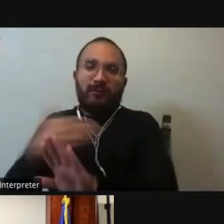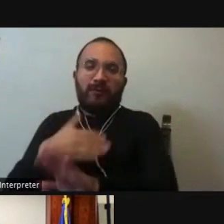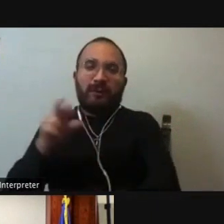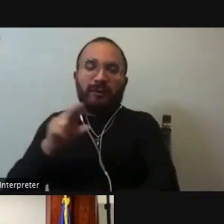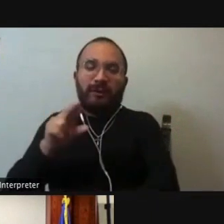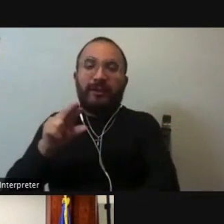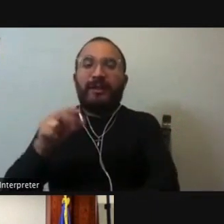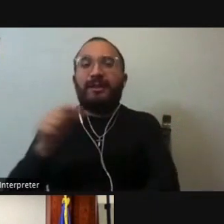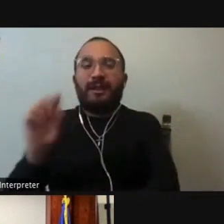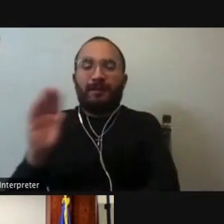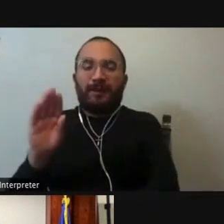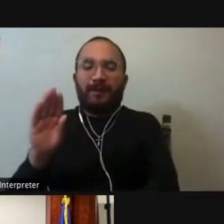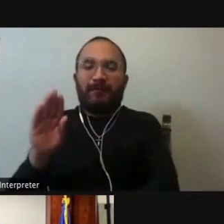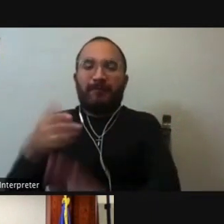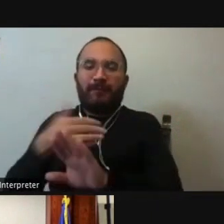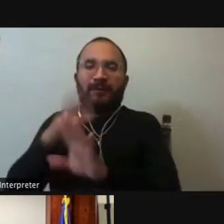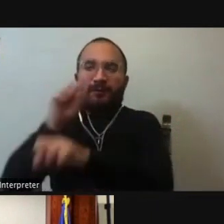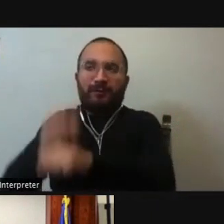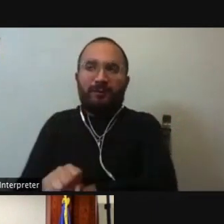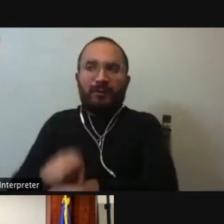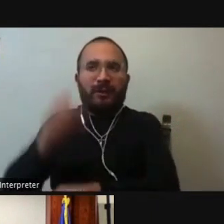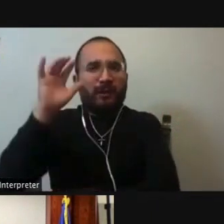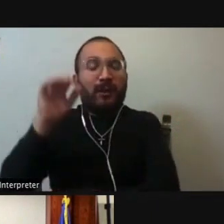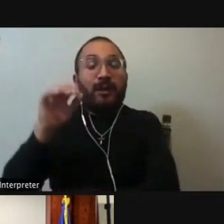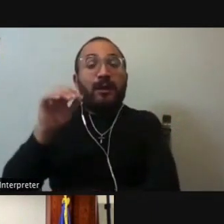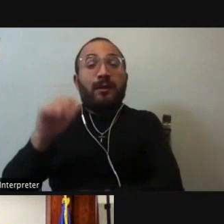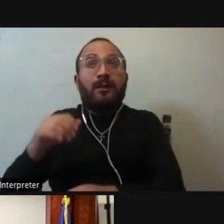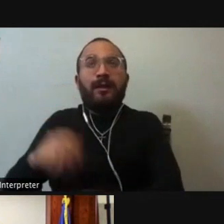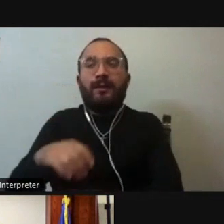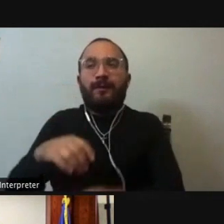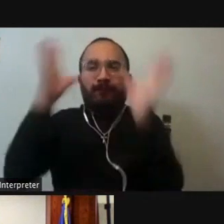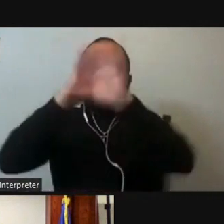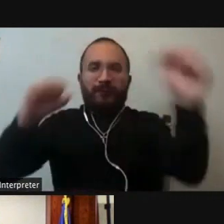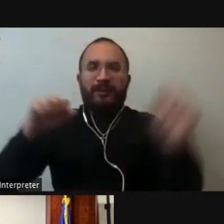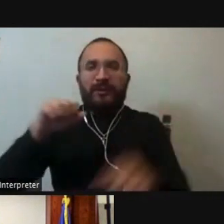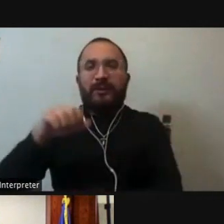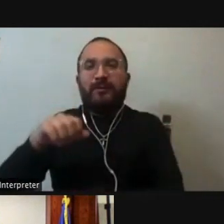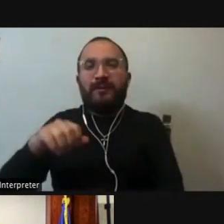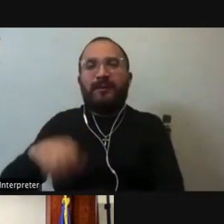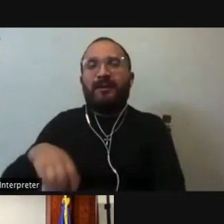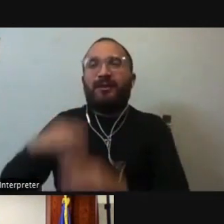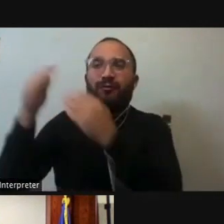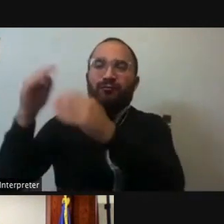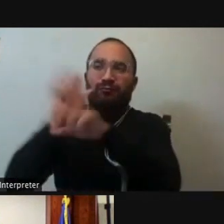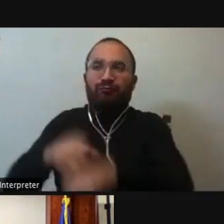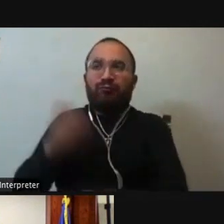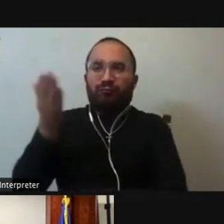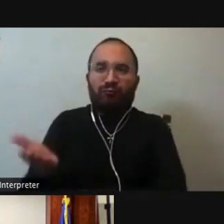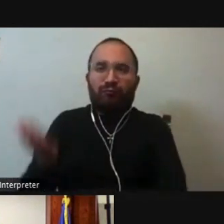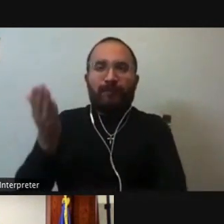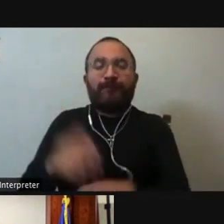nominated and appointed by President Clinton. We've seen so much, but I think what Texans want to